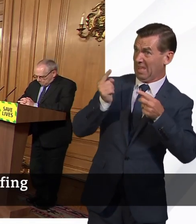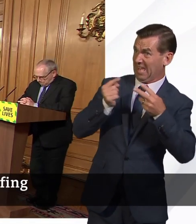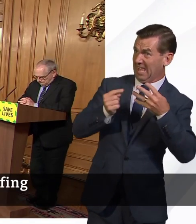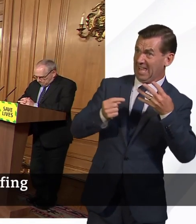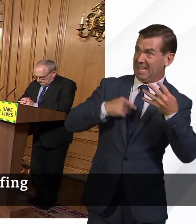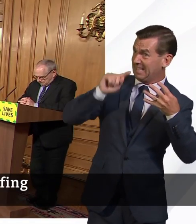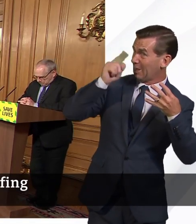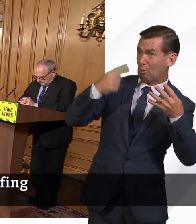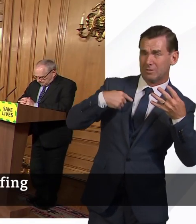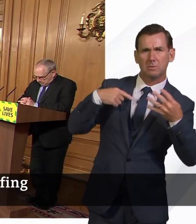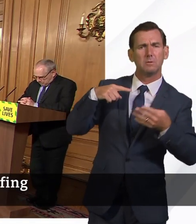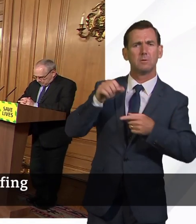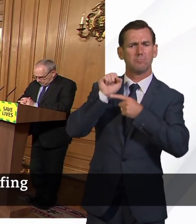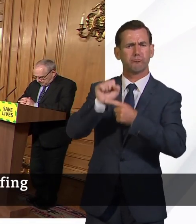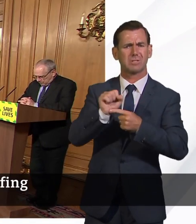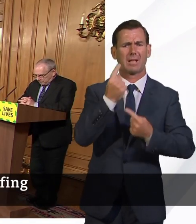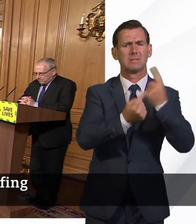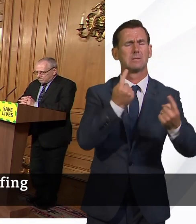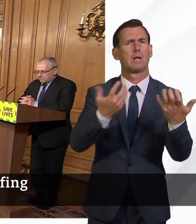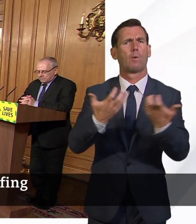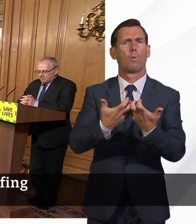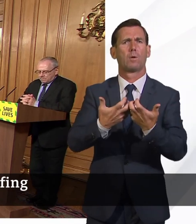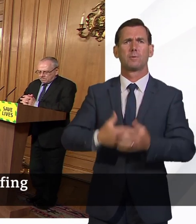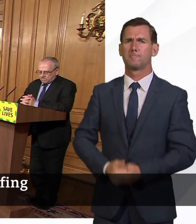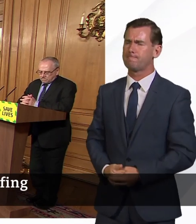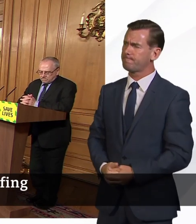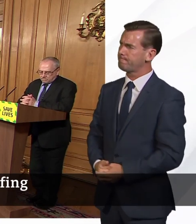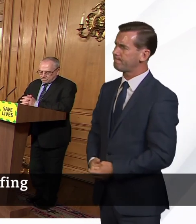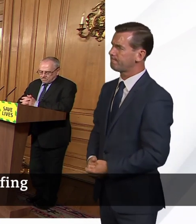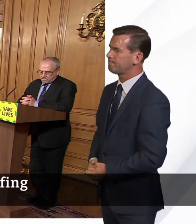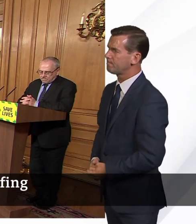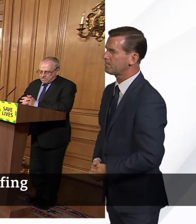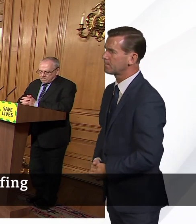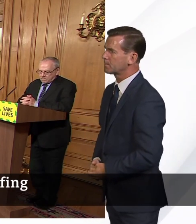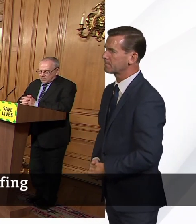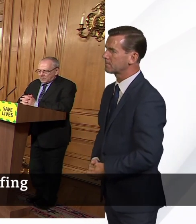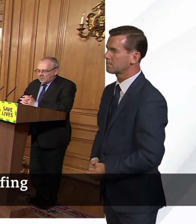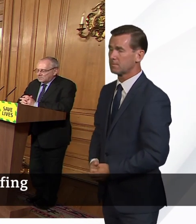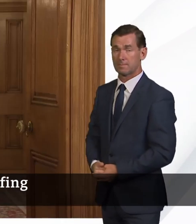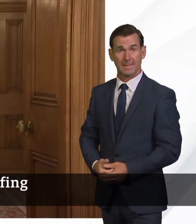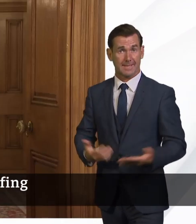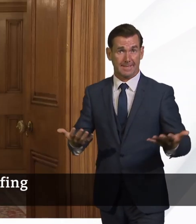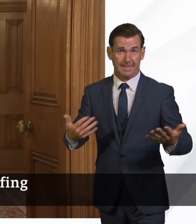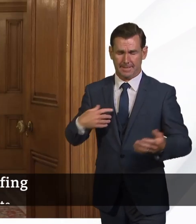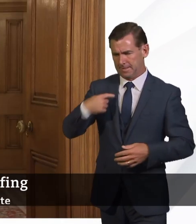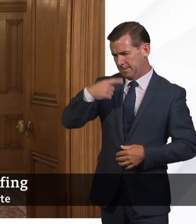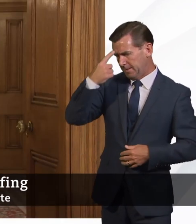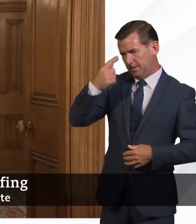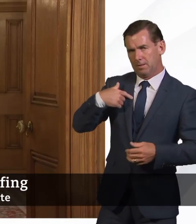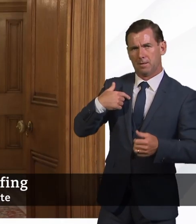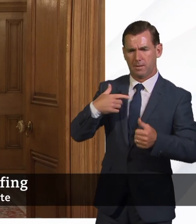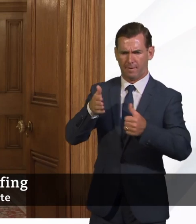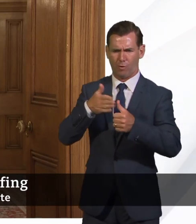We'll look on the first question about making it safe for people to work in. What are sometimes by their very nature, higher